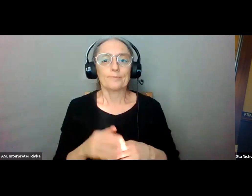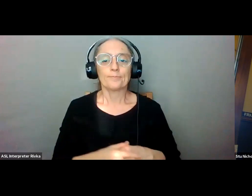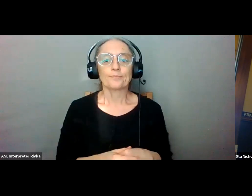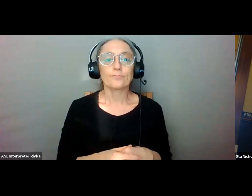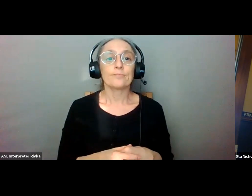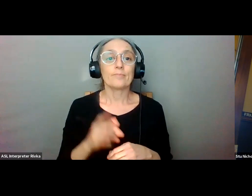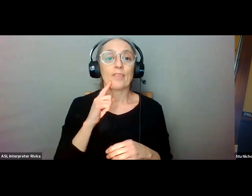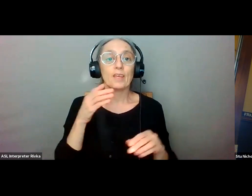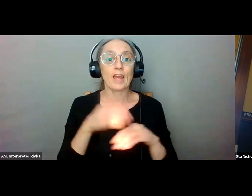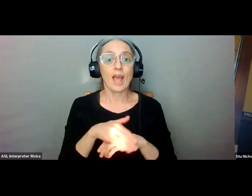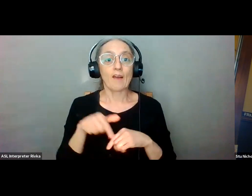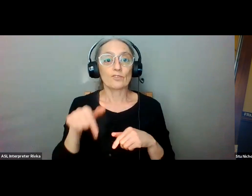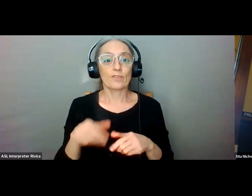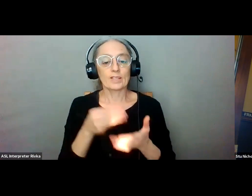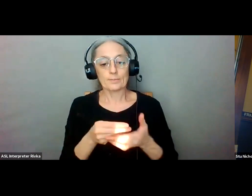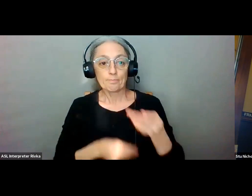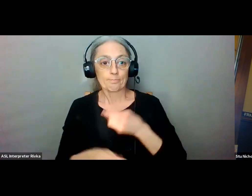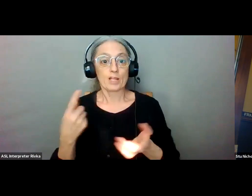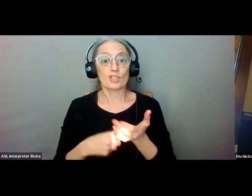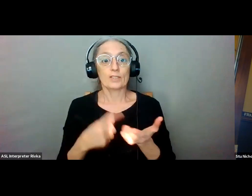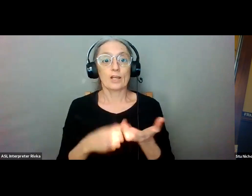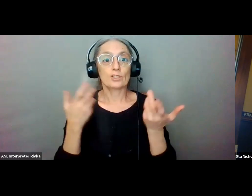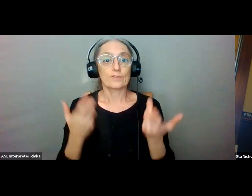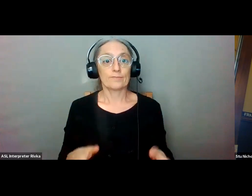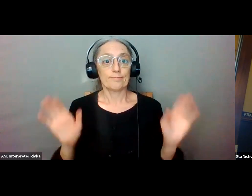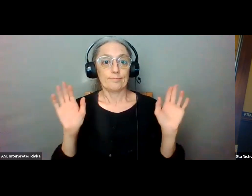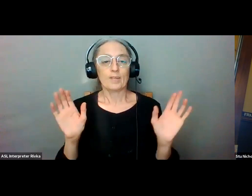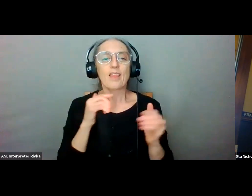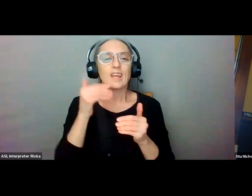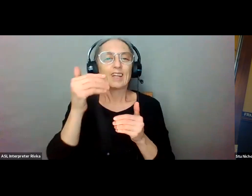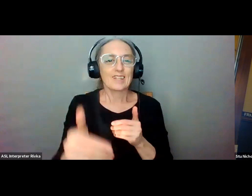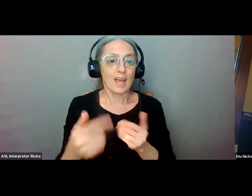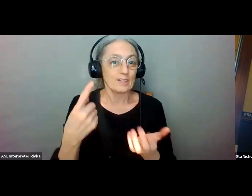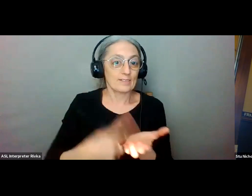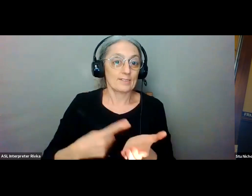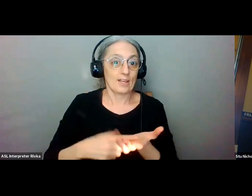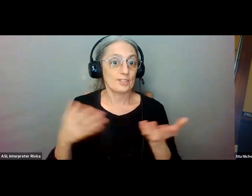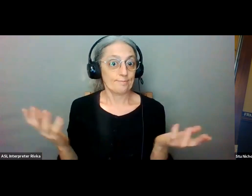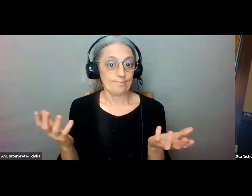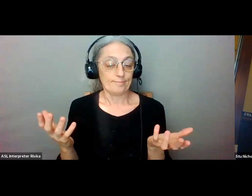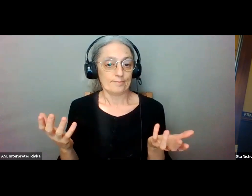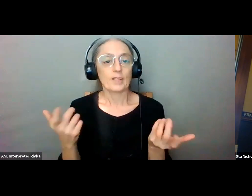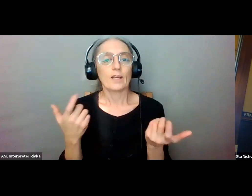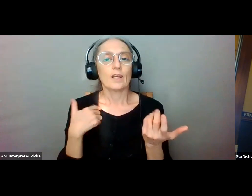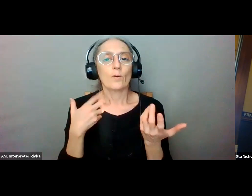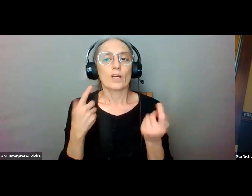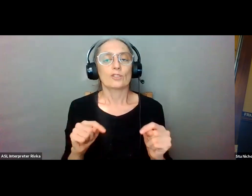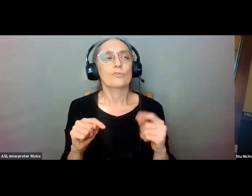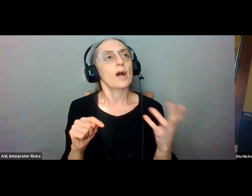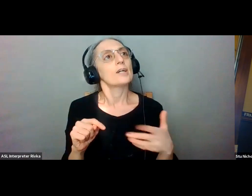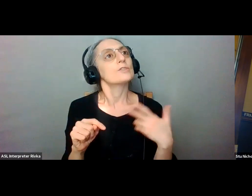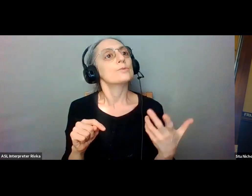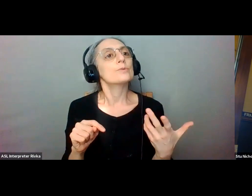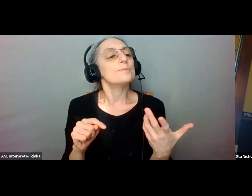this budget discussion i think probably our next job is going to be to try and and institute